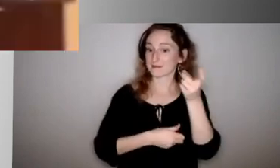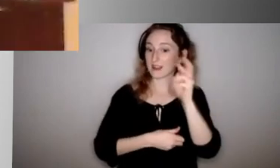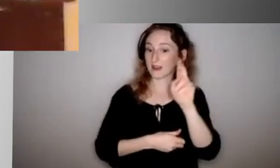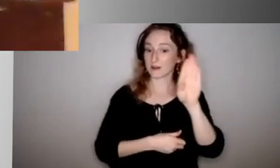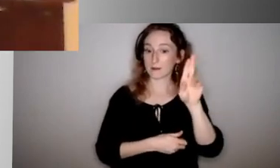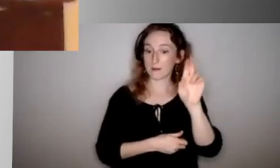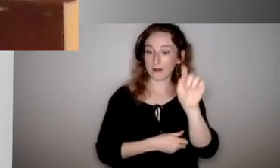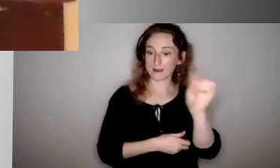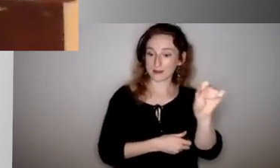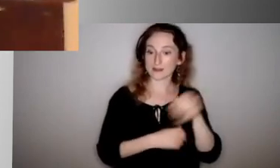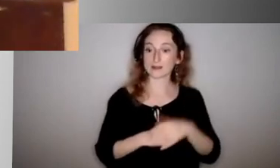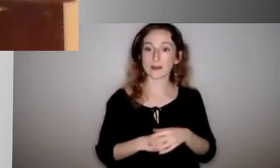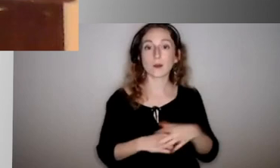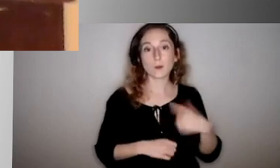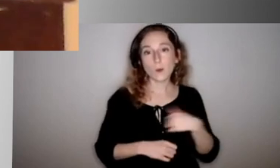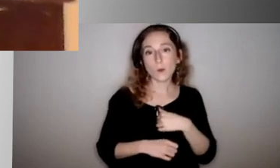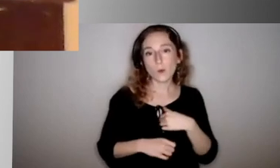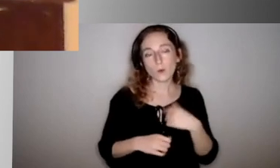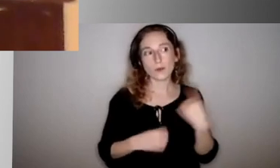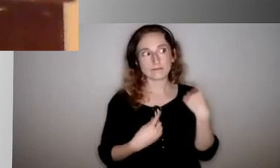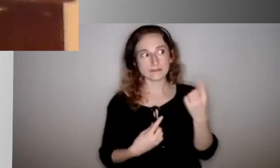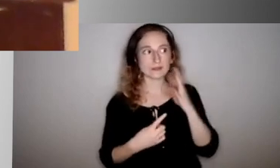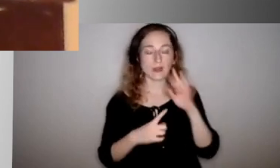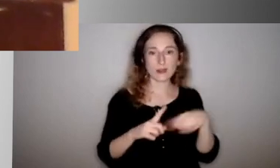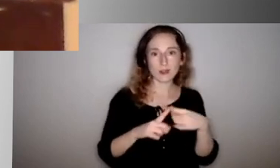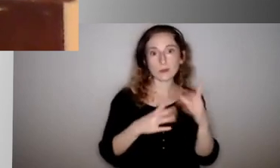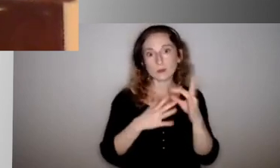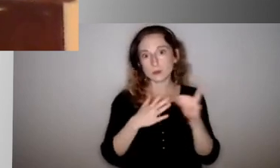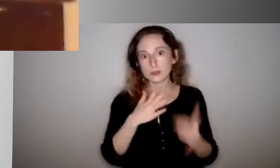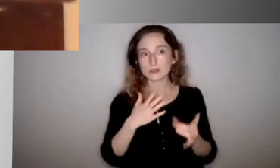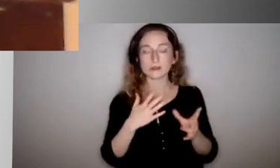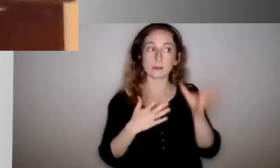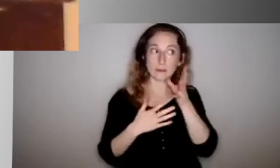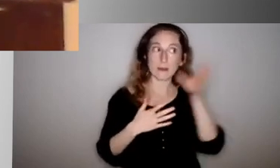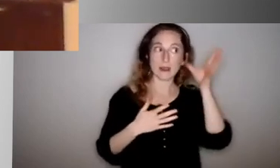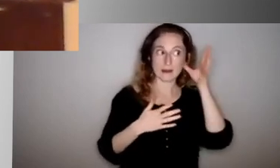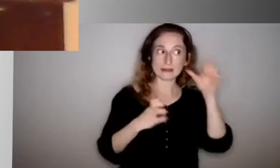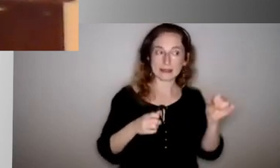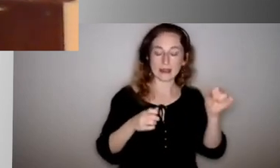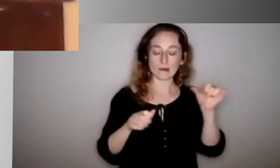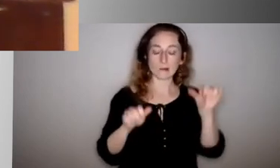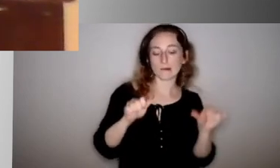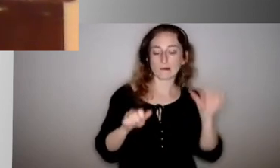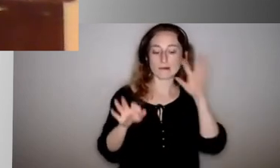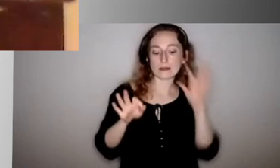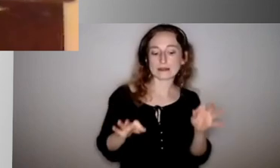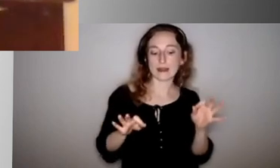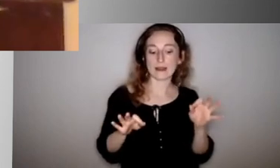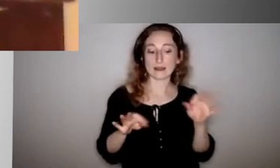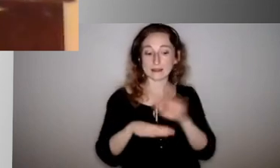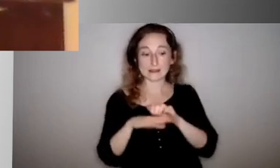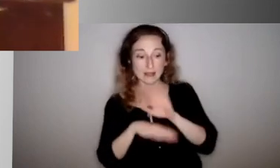We've talked a lot about choice, a lot about our parents having the opportunity to make a choice on whether to send their teachers, send their students back